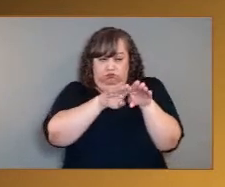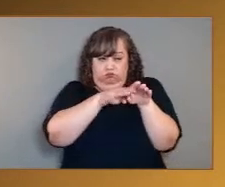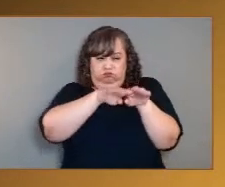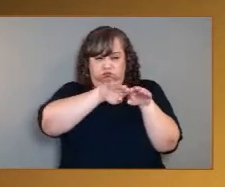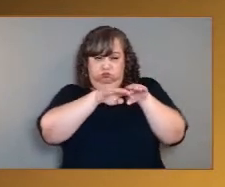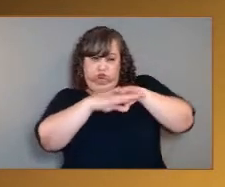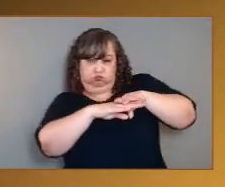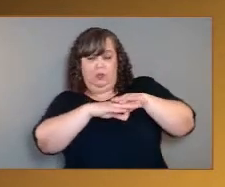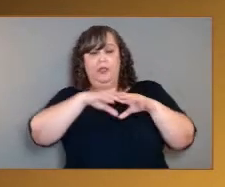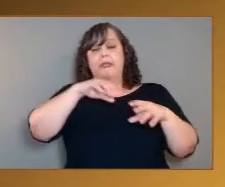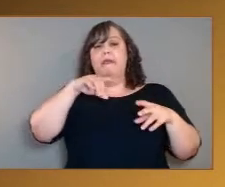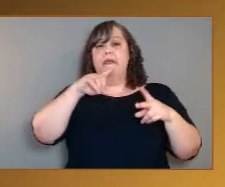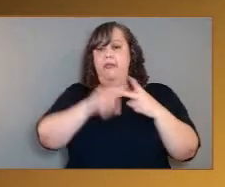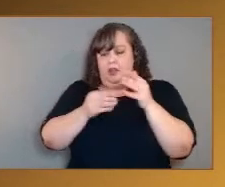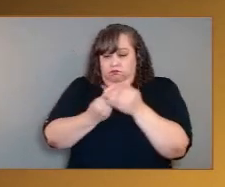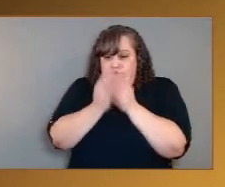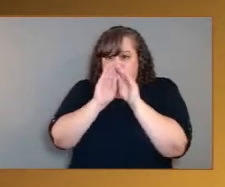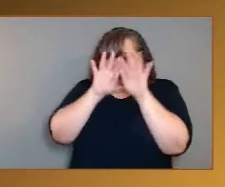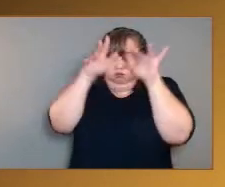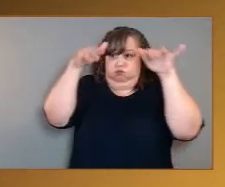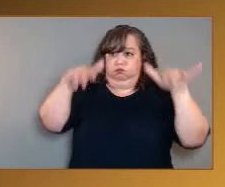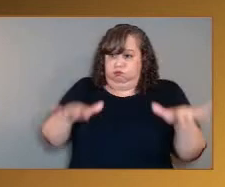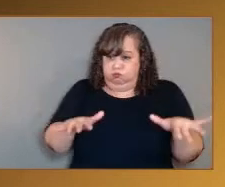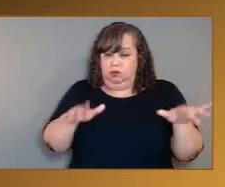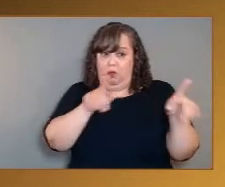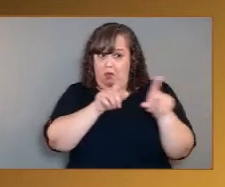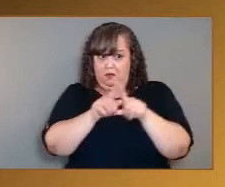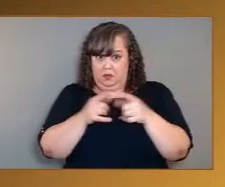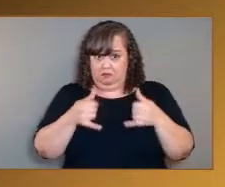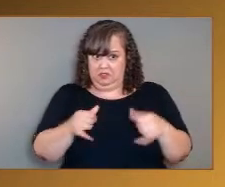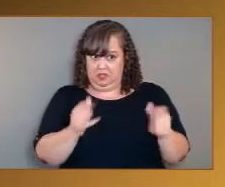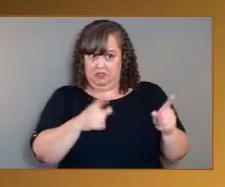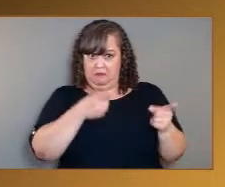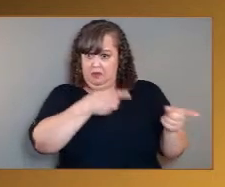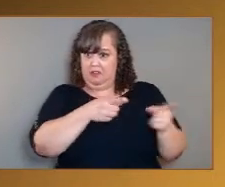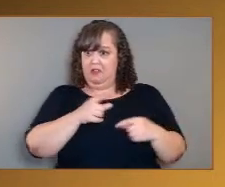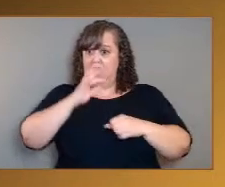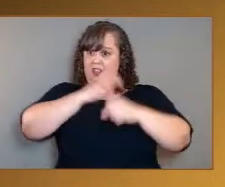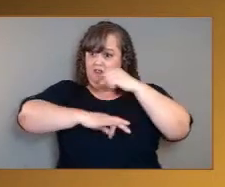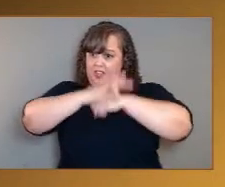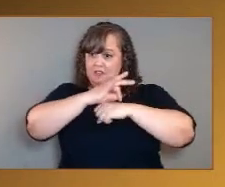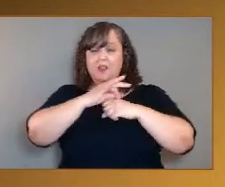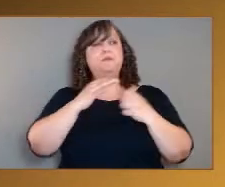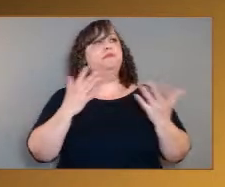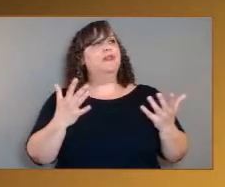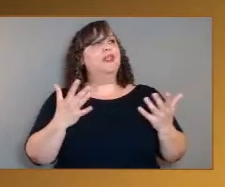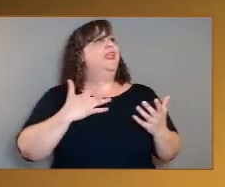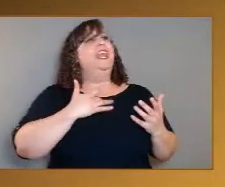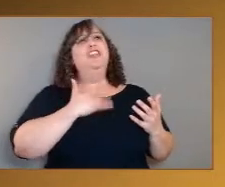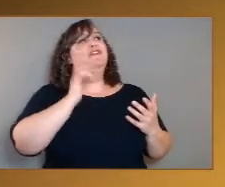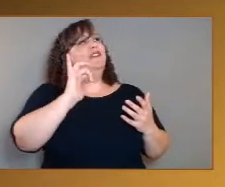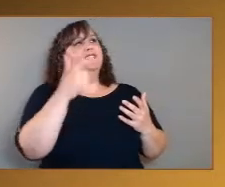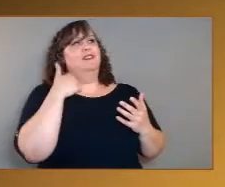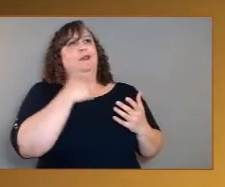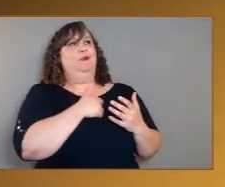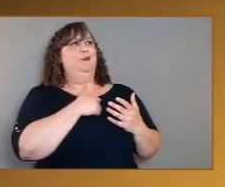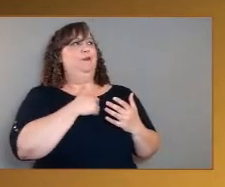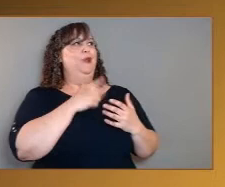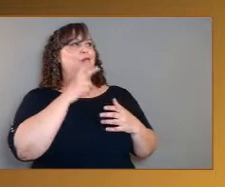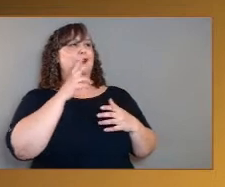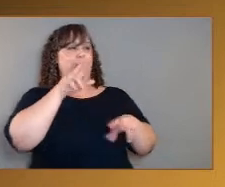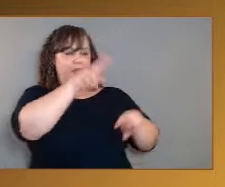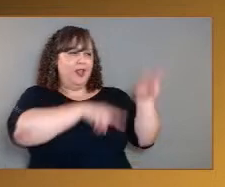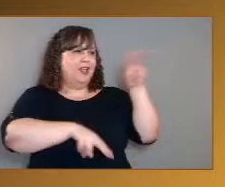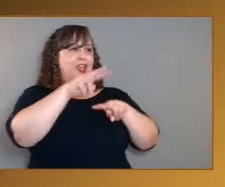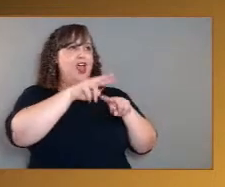Sure. Yeah. I mean, we're kind of exploring the once and future Earth, in effect, by going to Venus. As we've